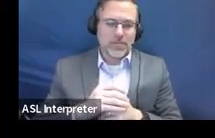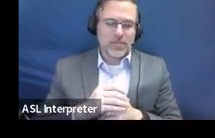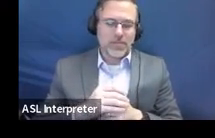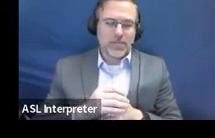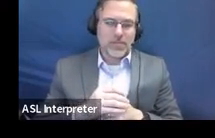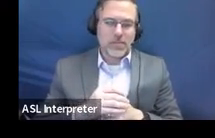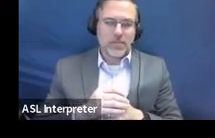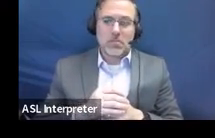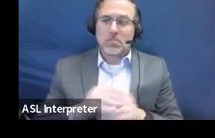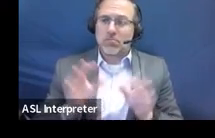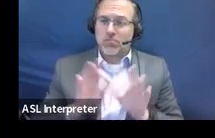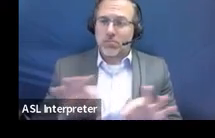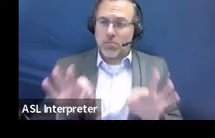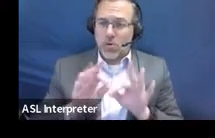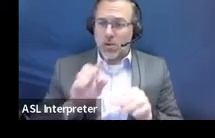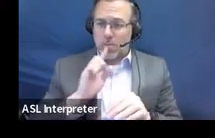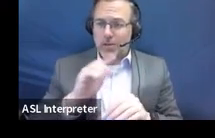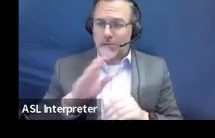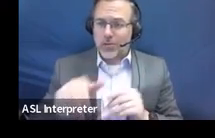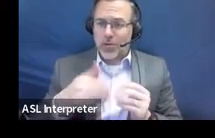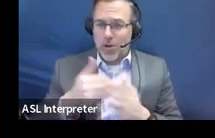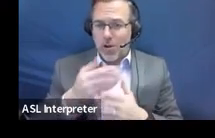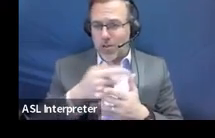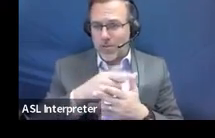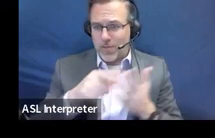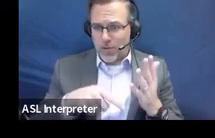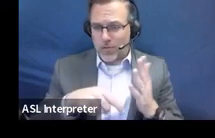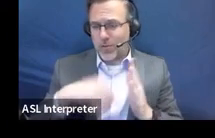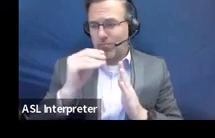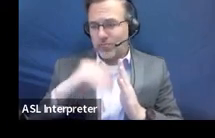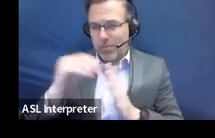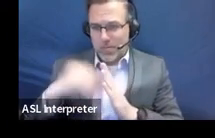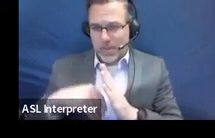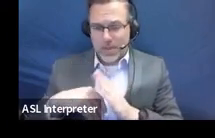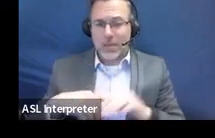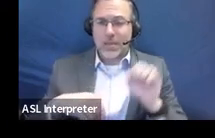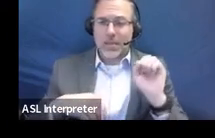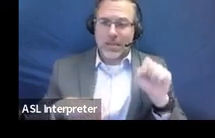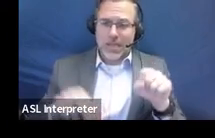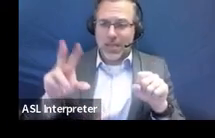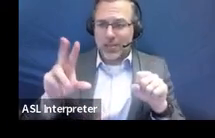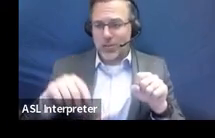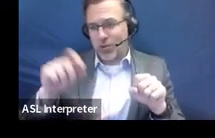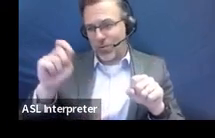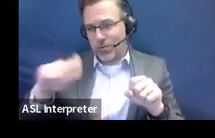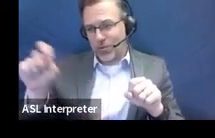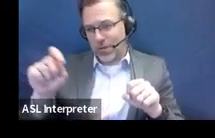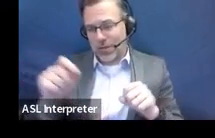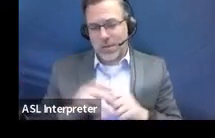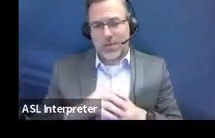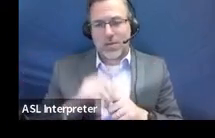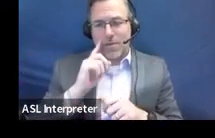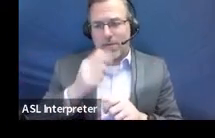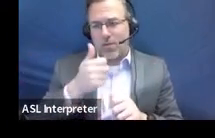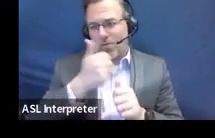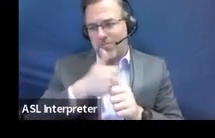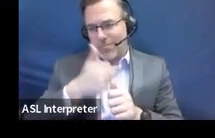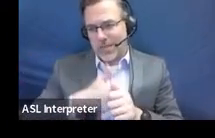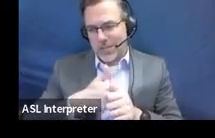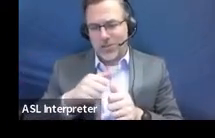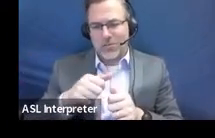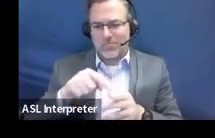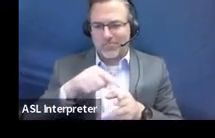all of these are completed. So you want to have yes, no checked, one of the other, for each of the